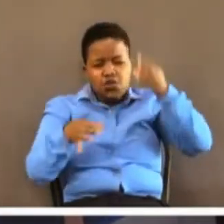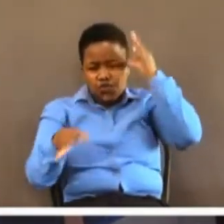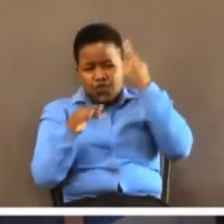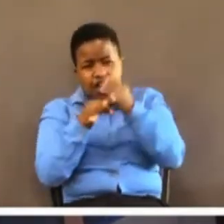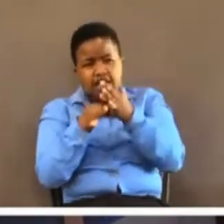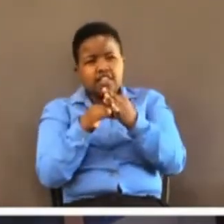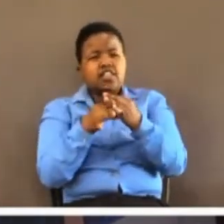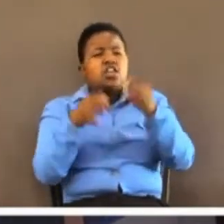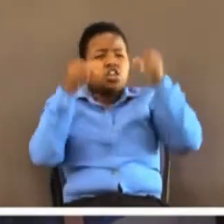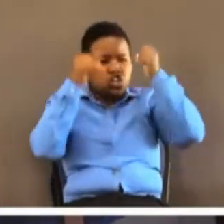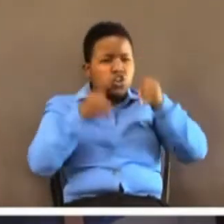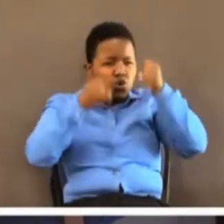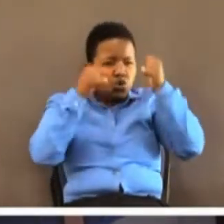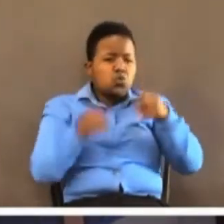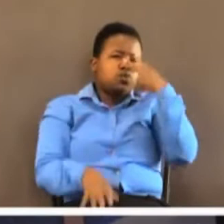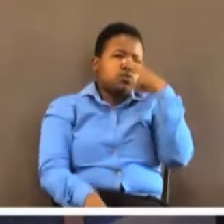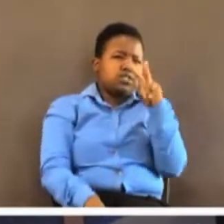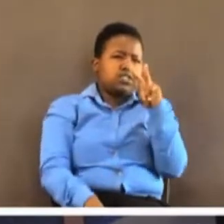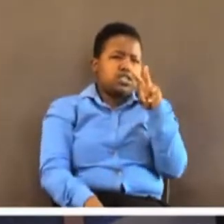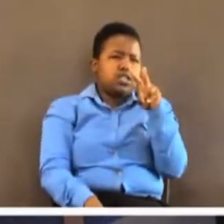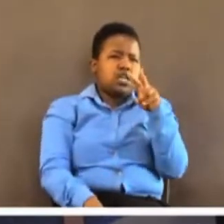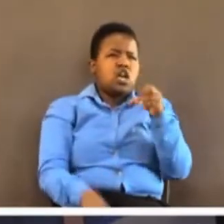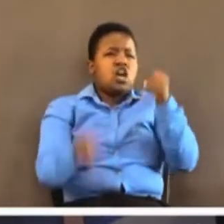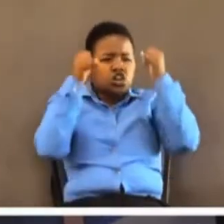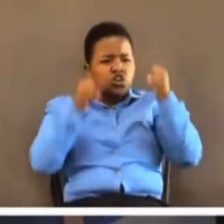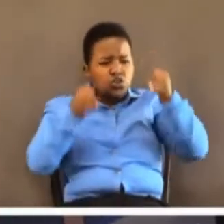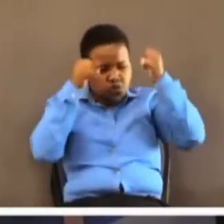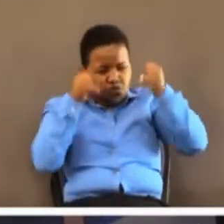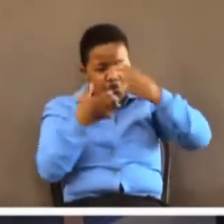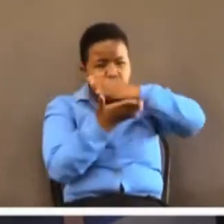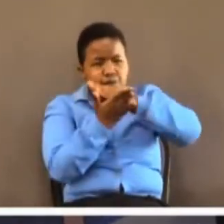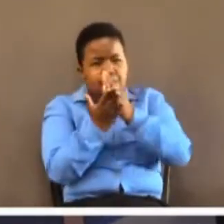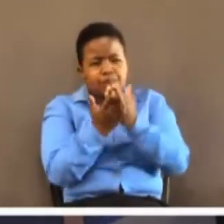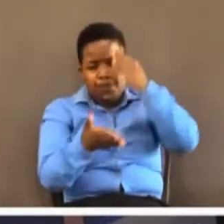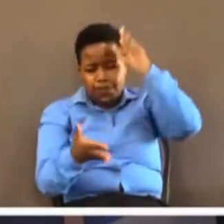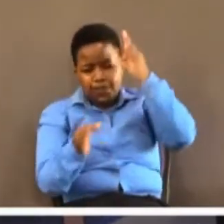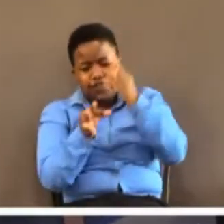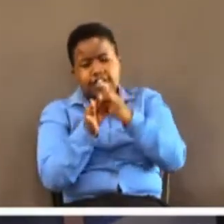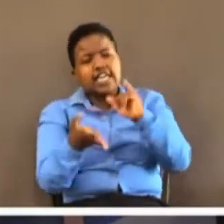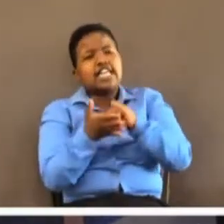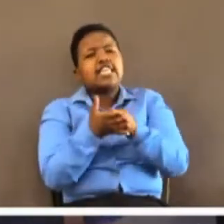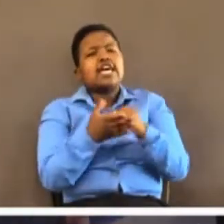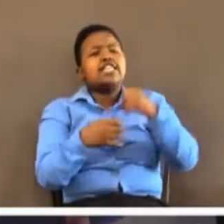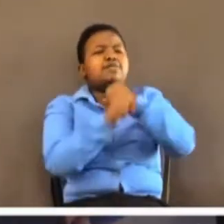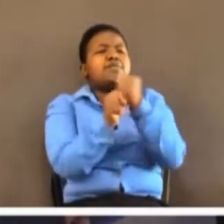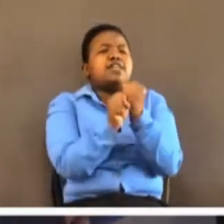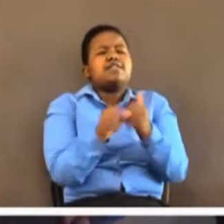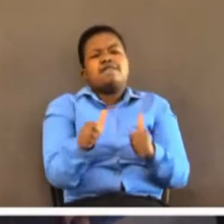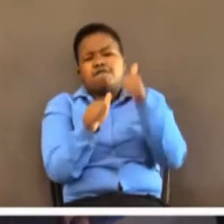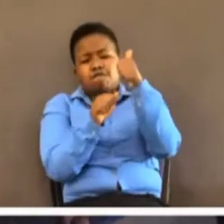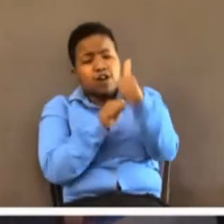of what God could do. They needed a new portion of the faith that had brought them thus far.